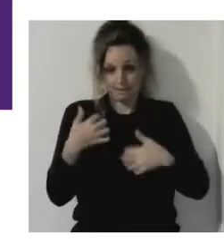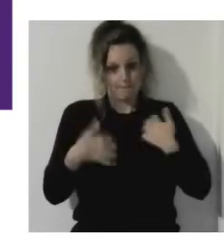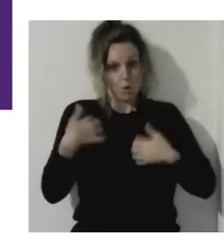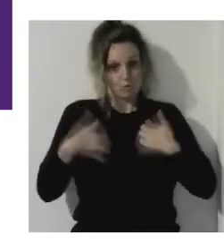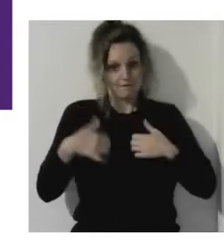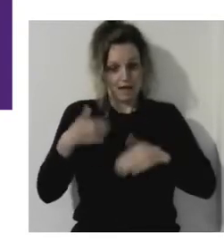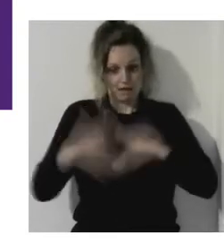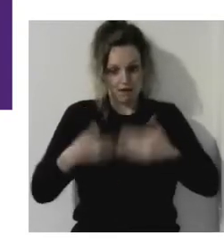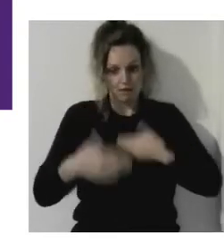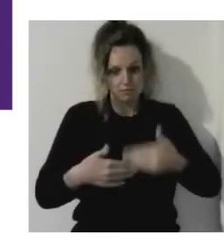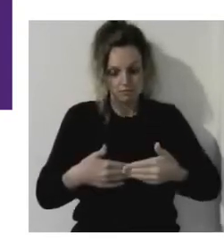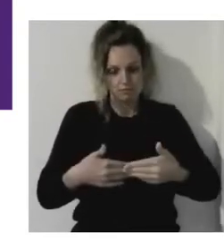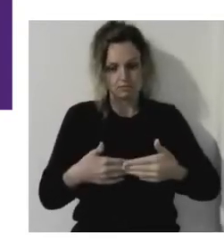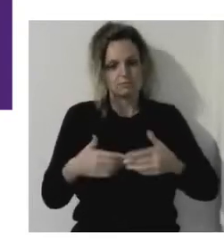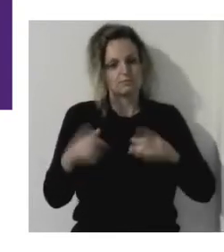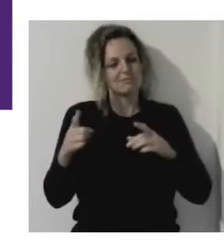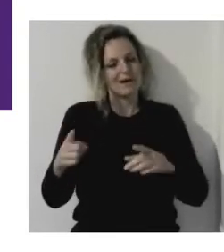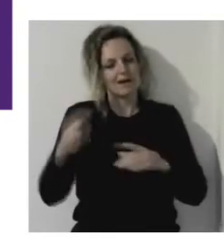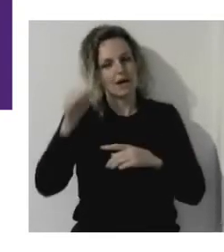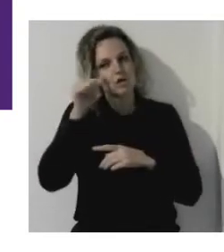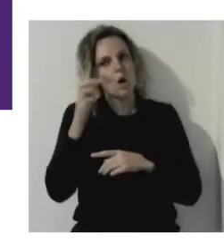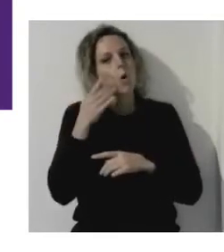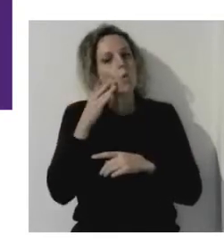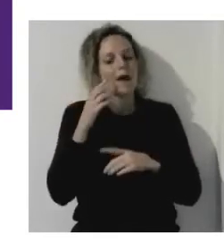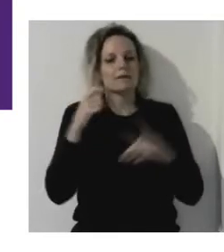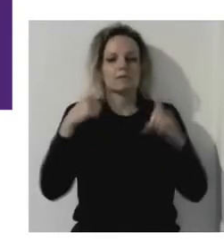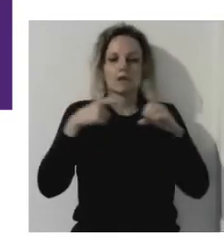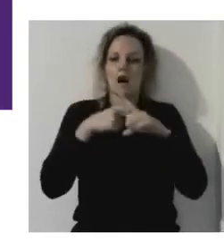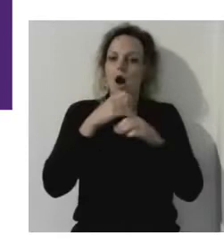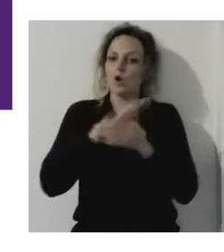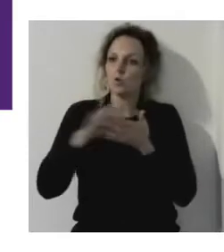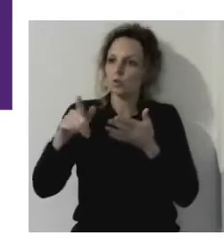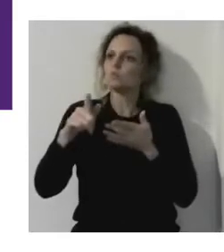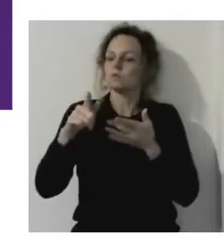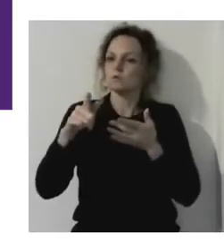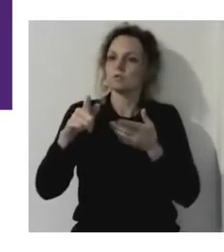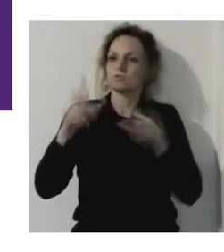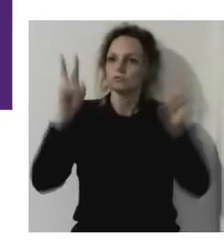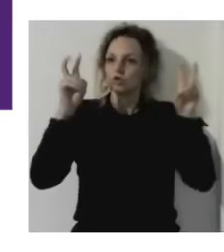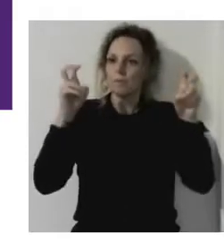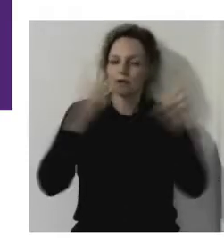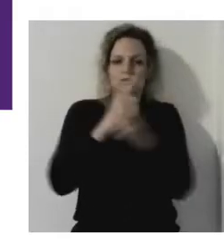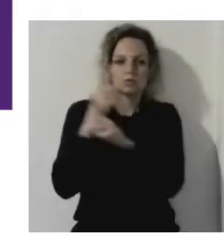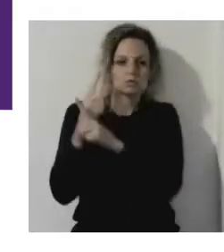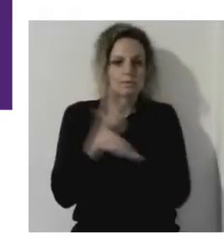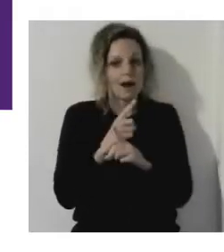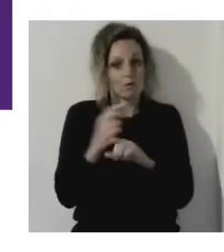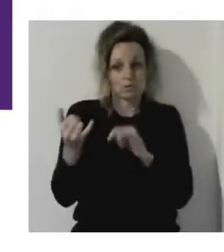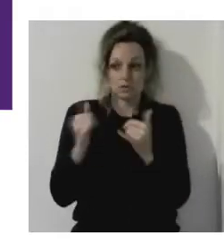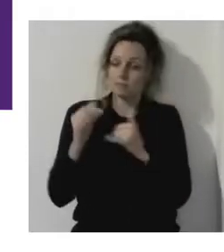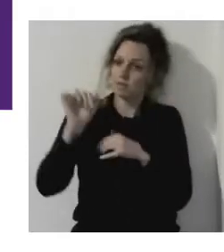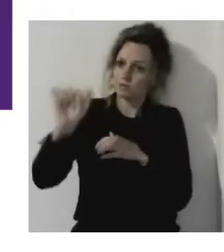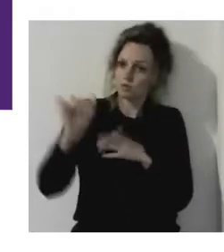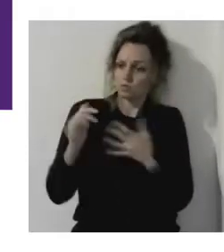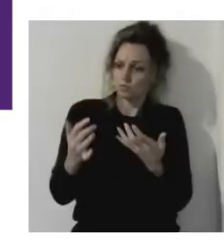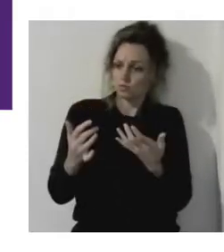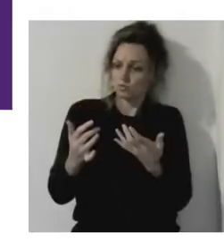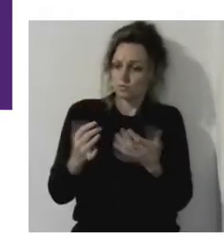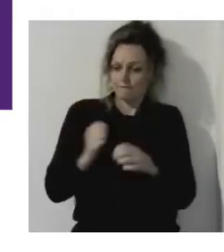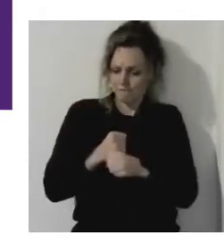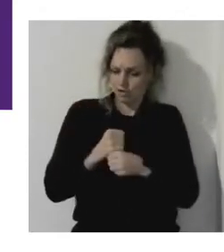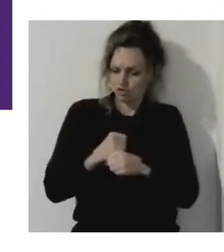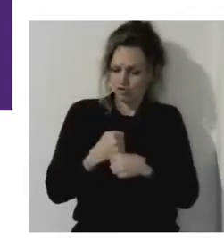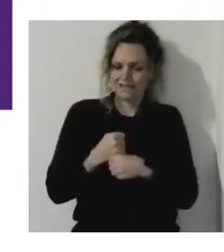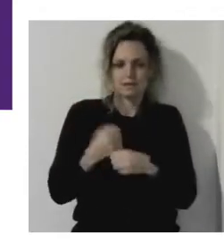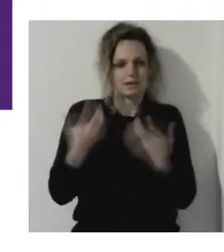Kahoot is talked about, sometimes you're frustrated with the way it's presented. And it maybe talks to the title